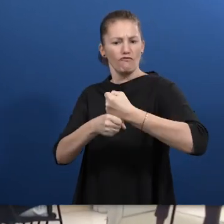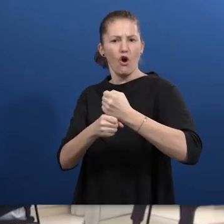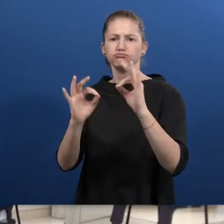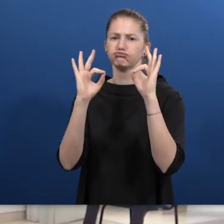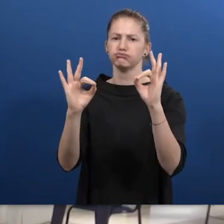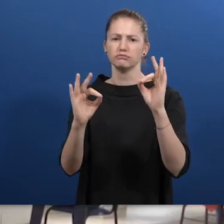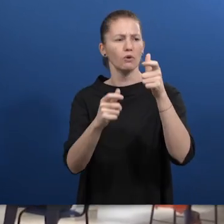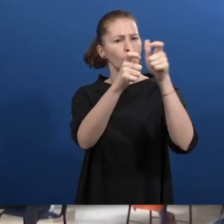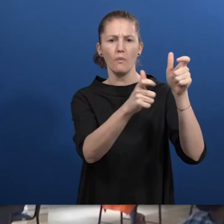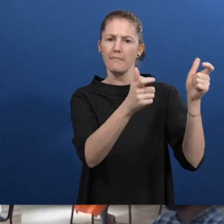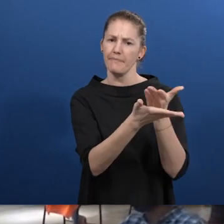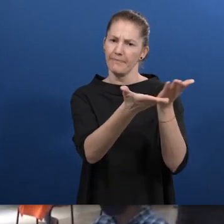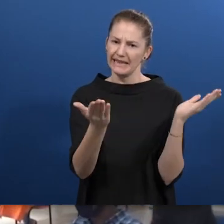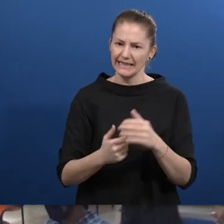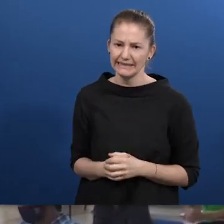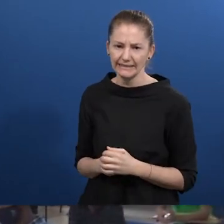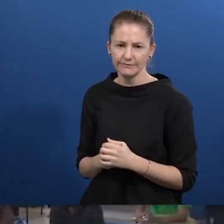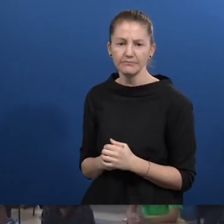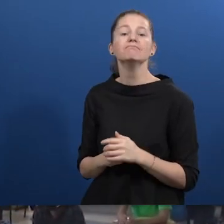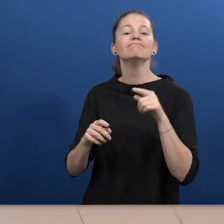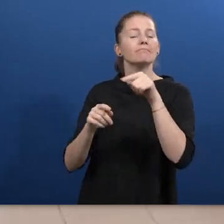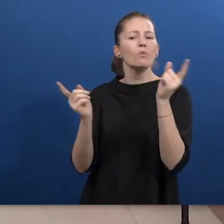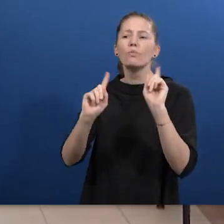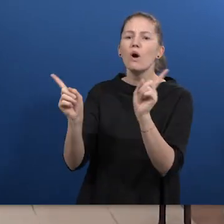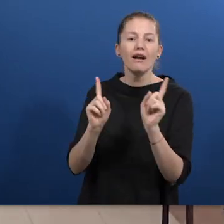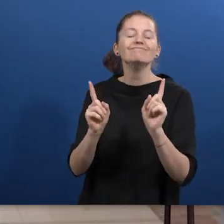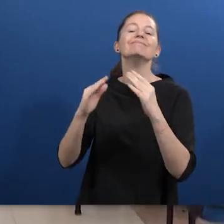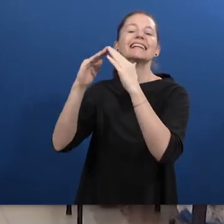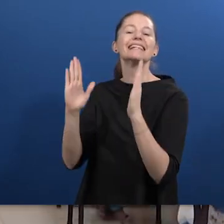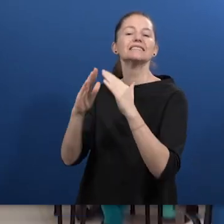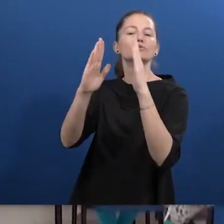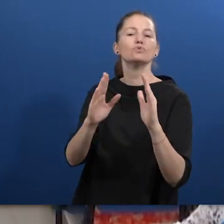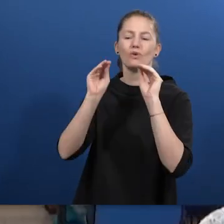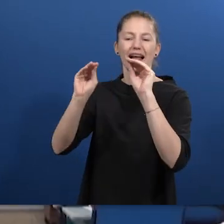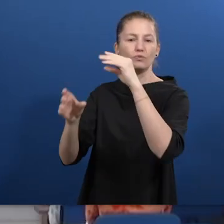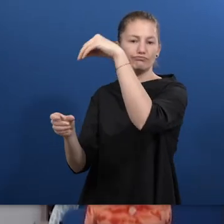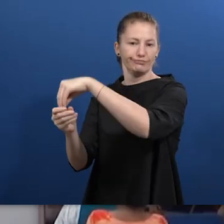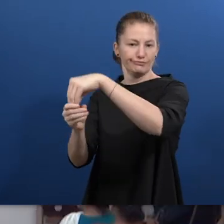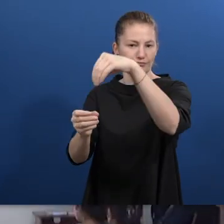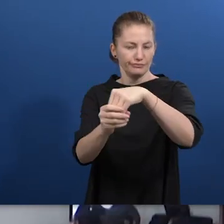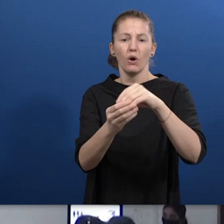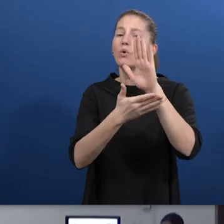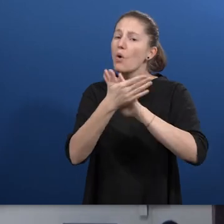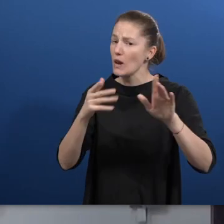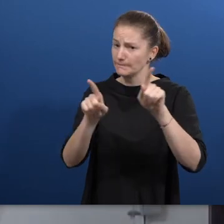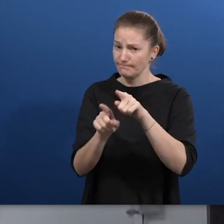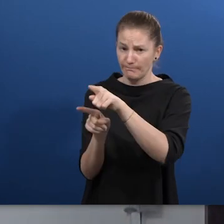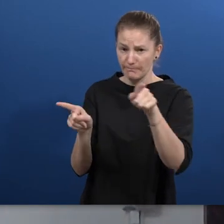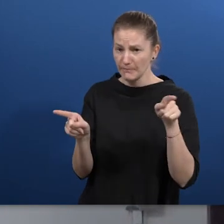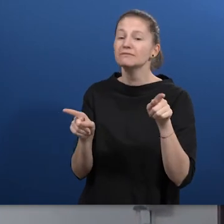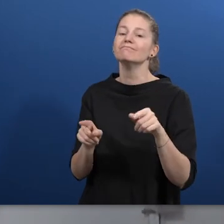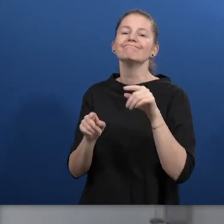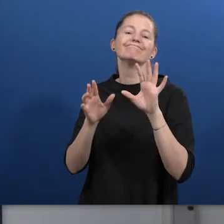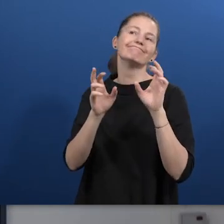educational institutions and colleges through our College Connect program. In the last two and a half years, we have